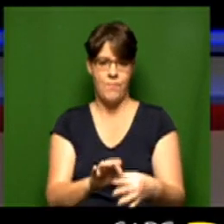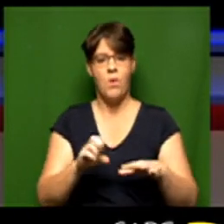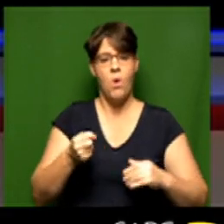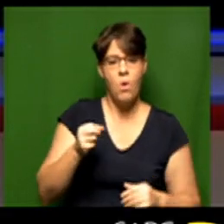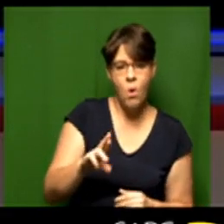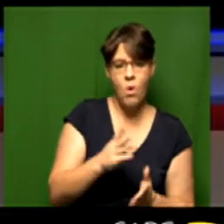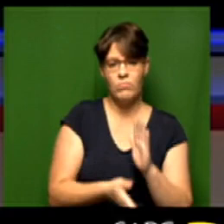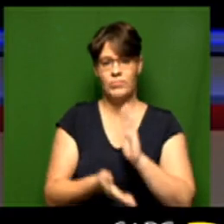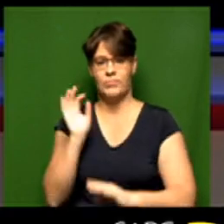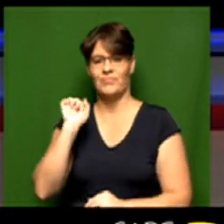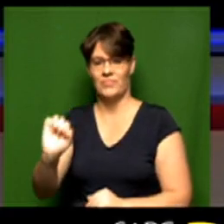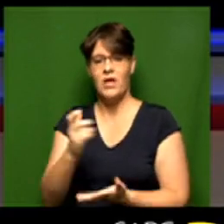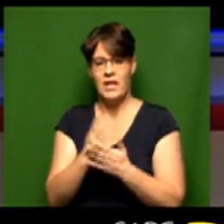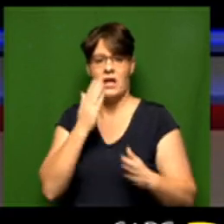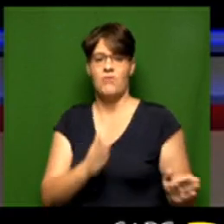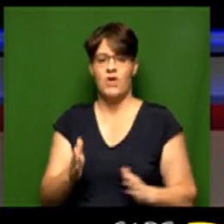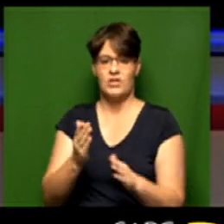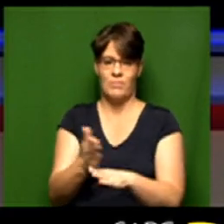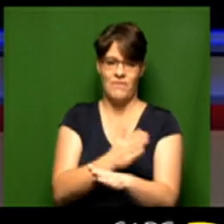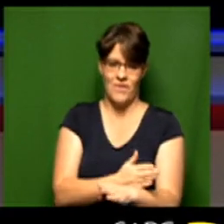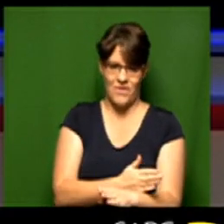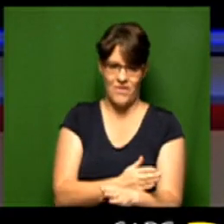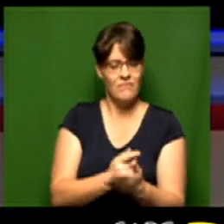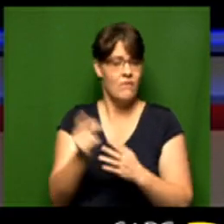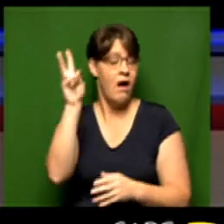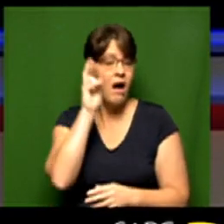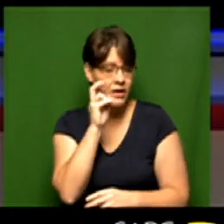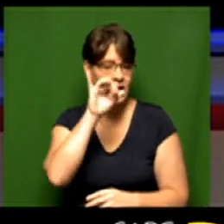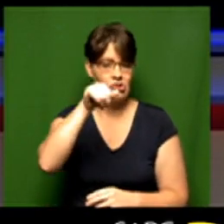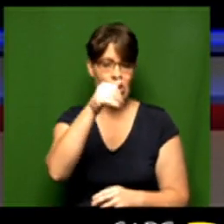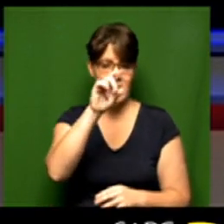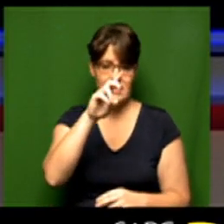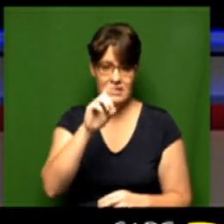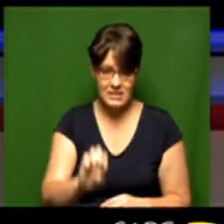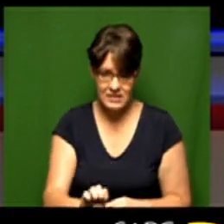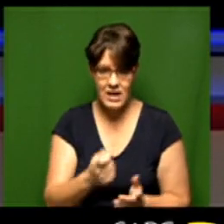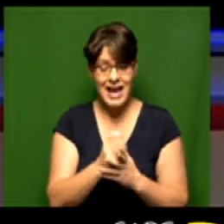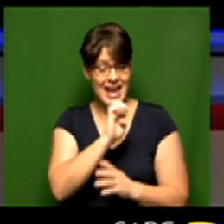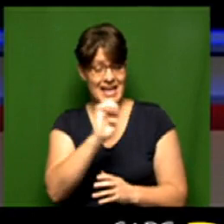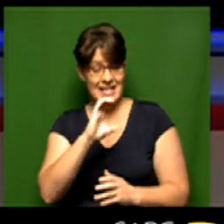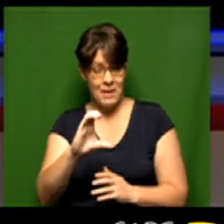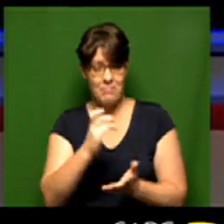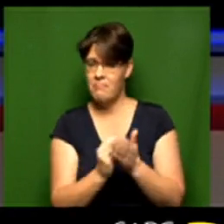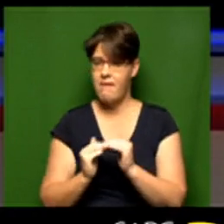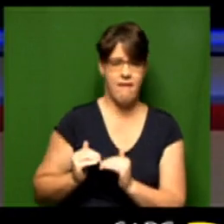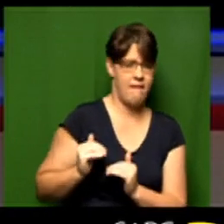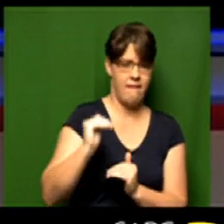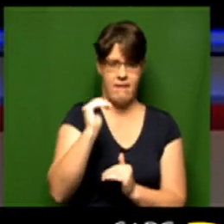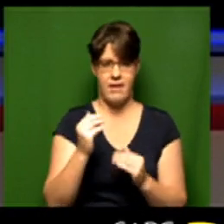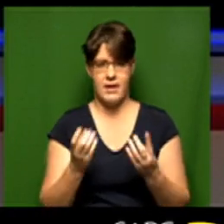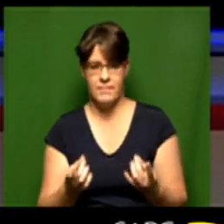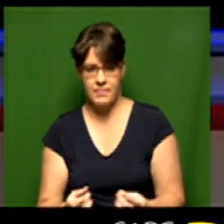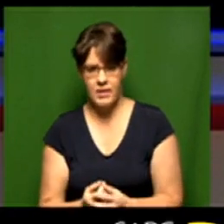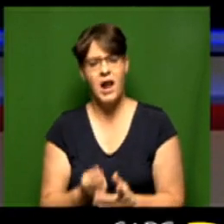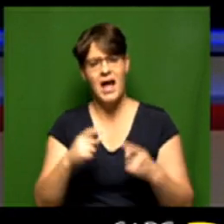you go to them but it's all been arranged beforehand and as you heard from Jade the Eastern Cape having the highest number these we talk to